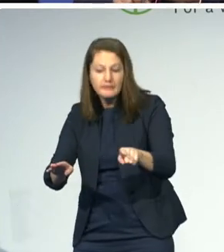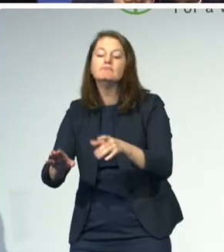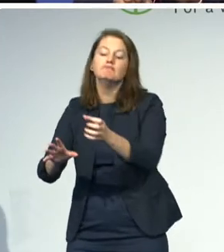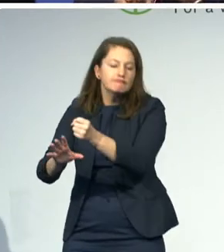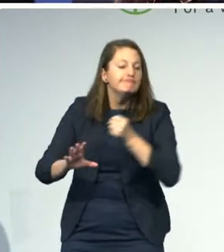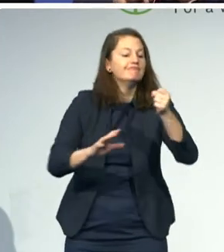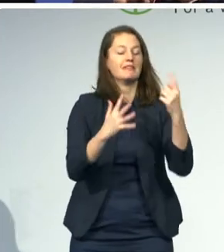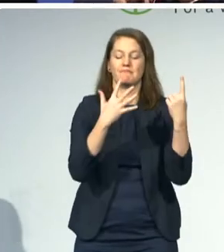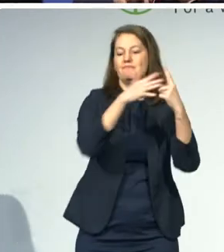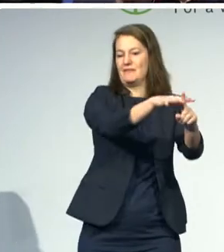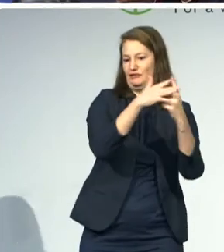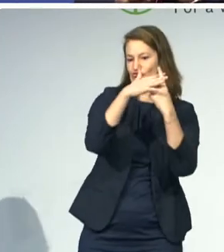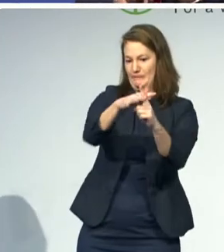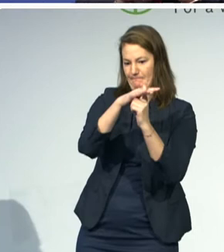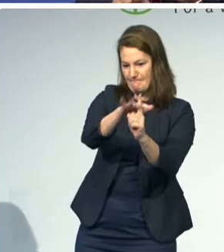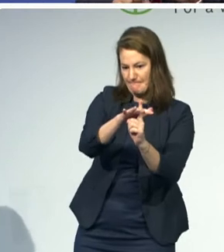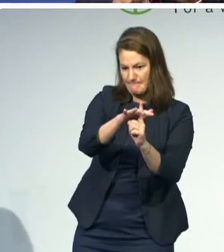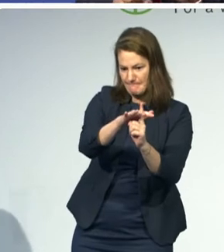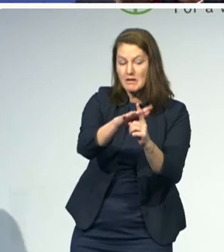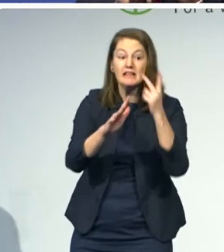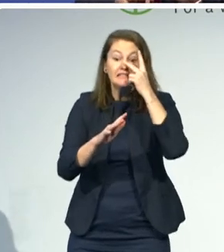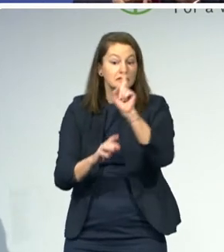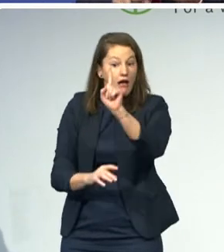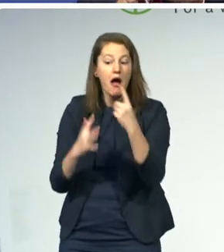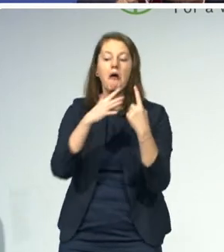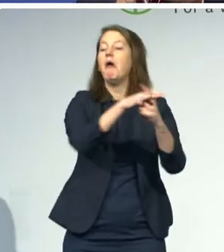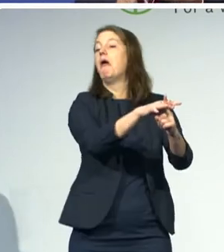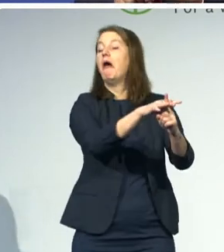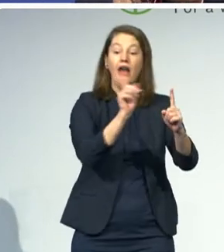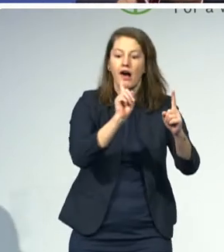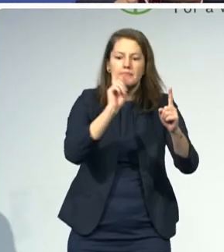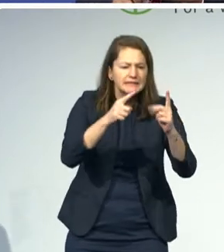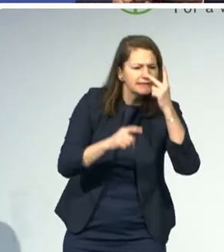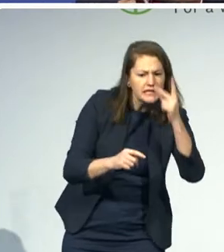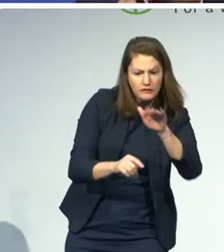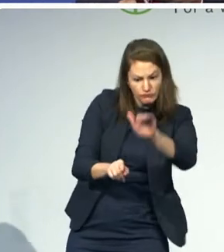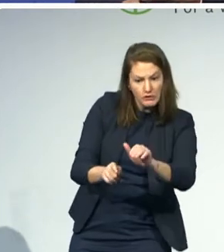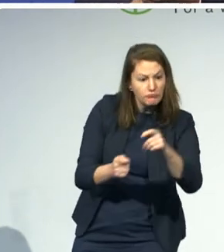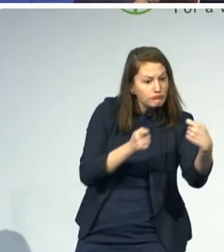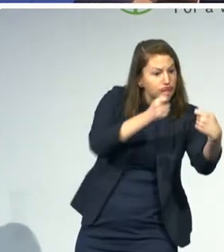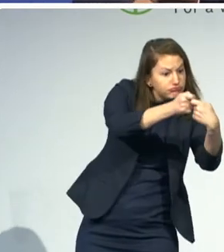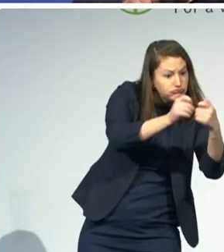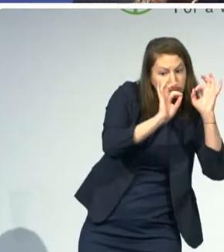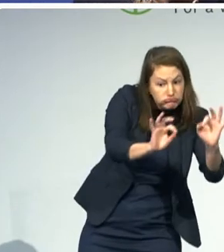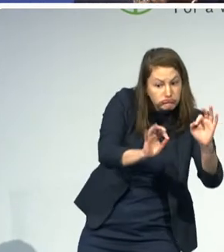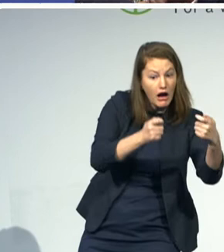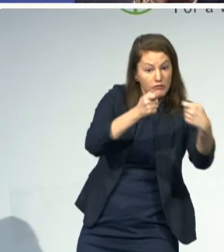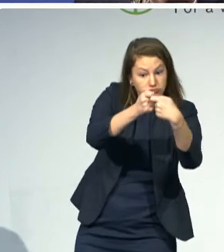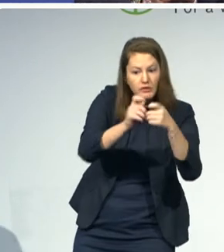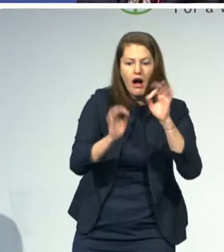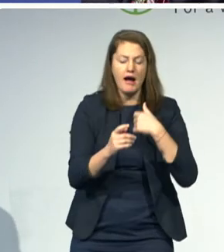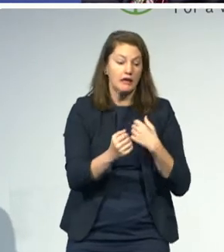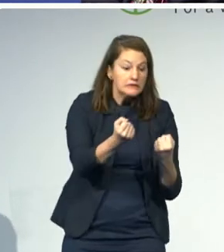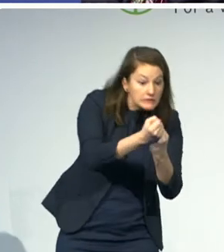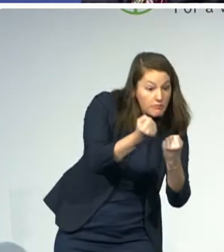all, and I underscore the word, all supports and services are available to children so that they can achieve